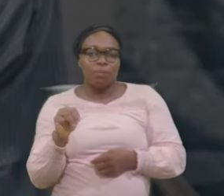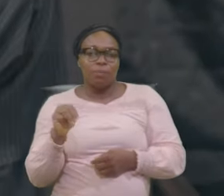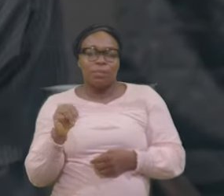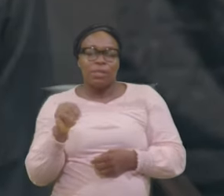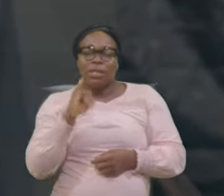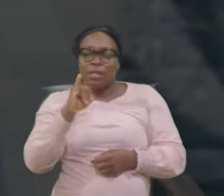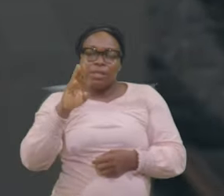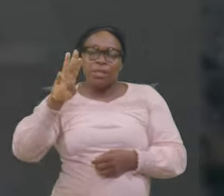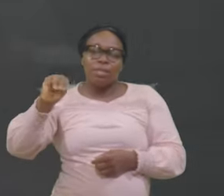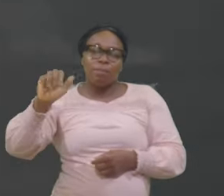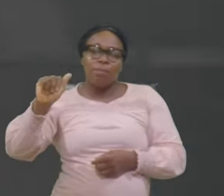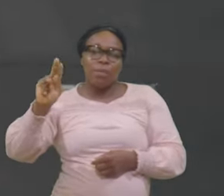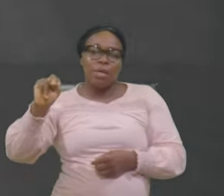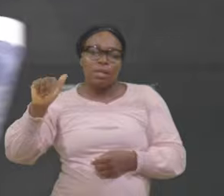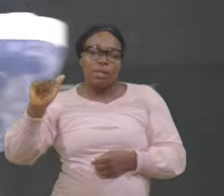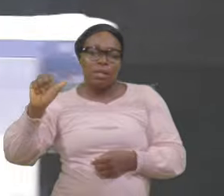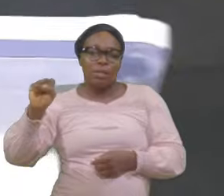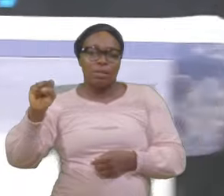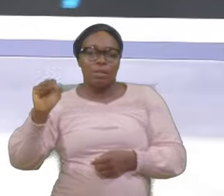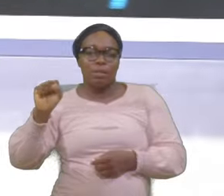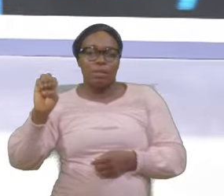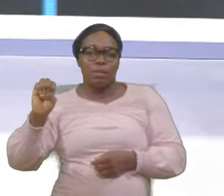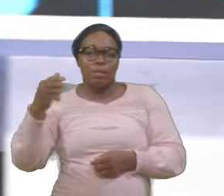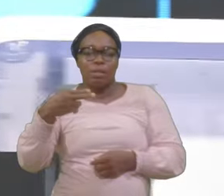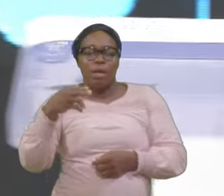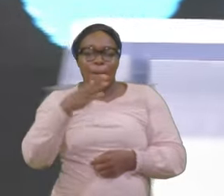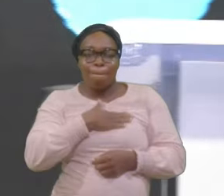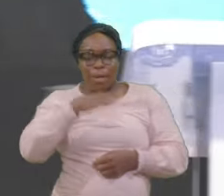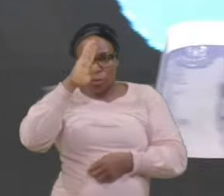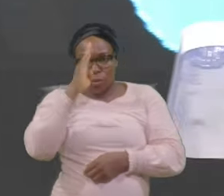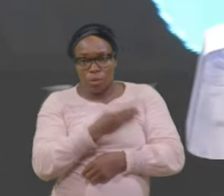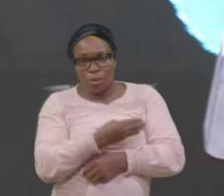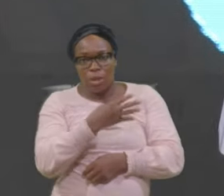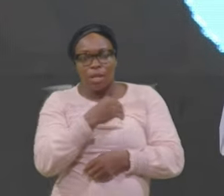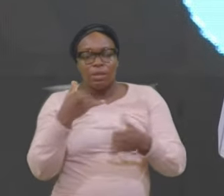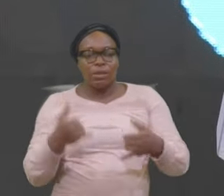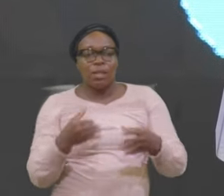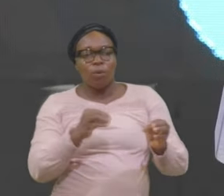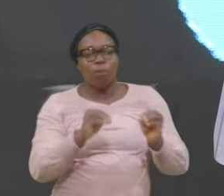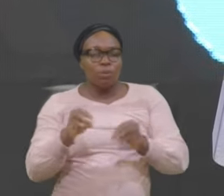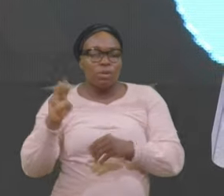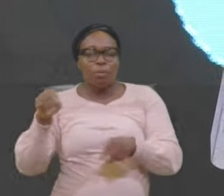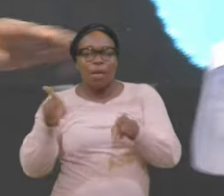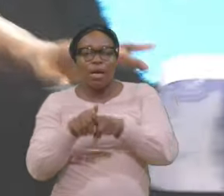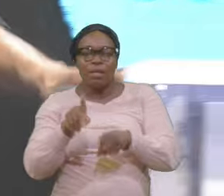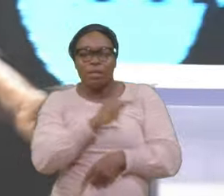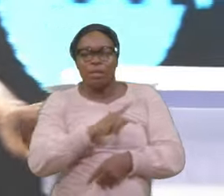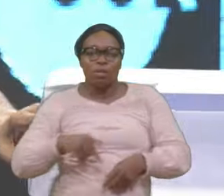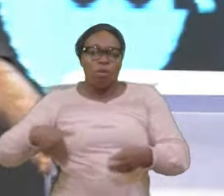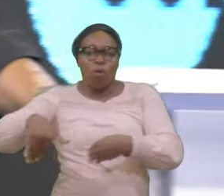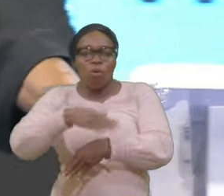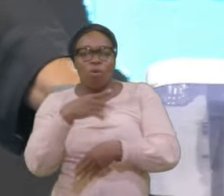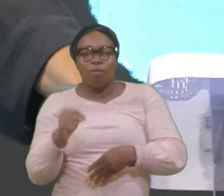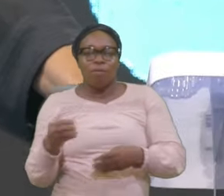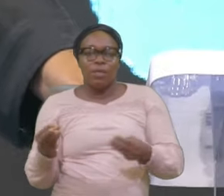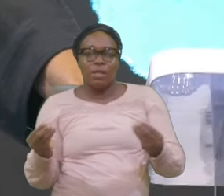Did I Put Him As King Over The Land But He Has